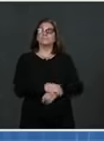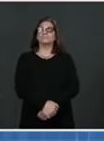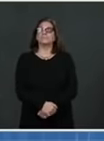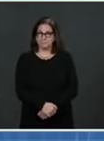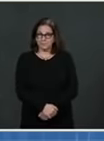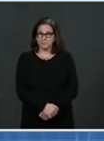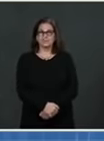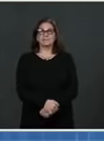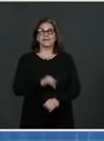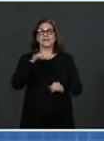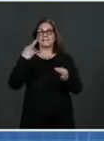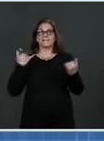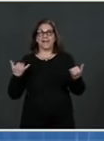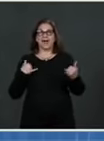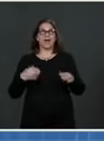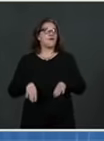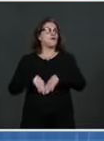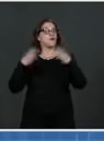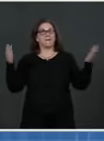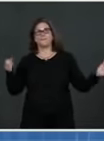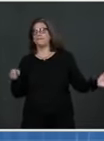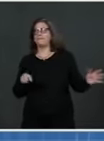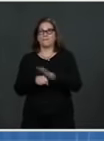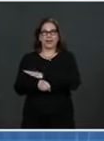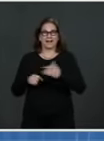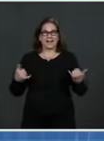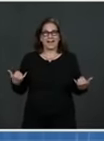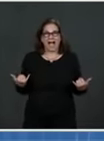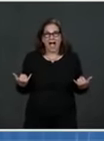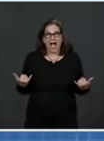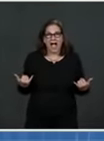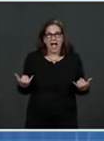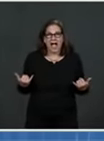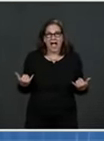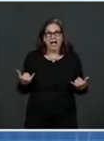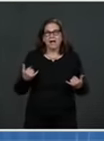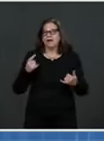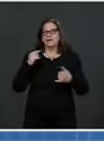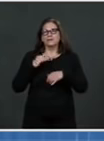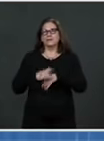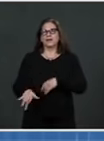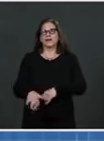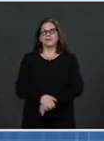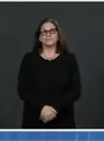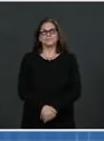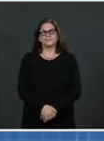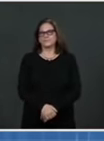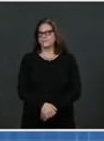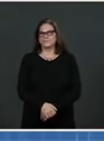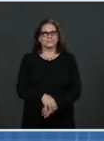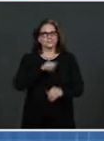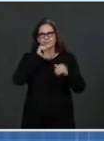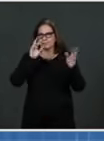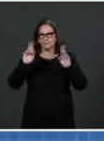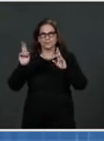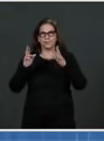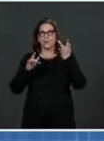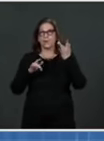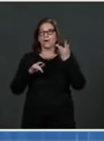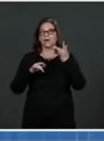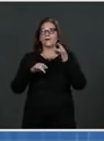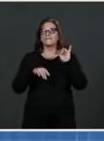completely now, that is premature given the level of infection that Dr. Walensky described in her formal presentation.